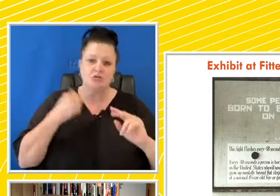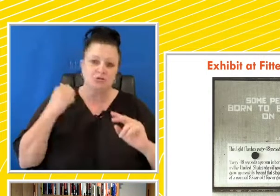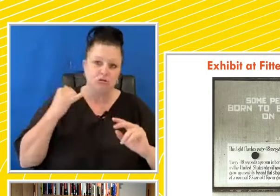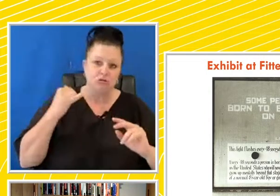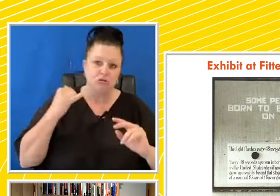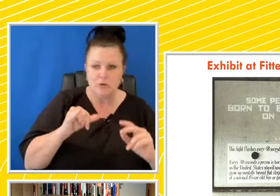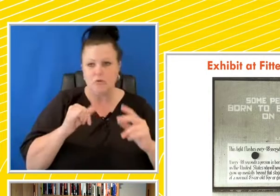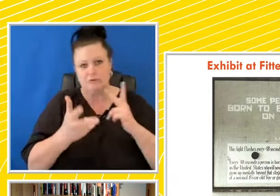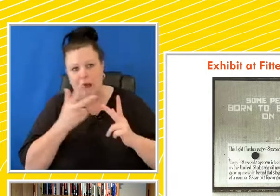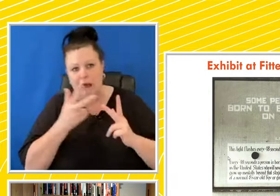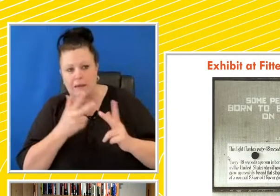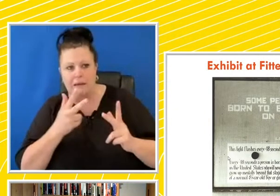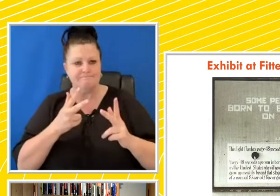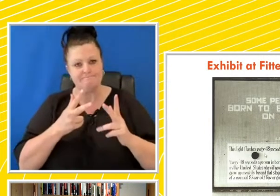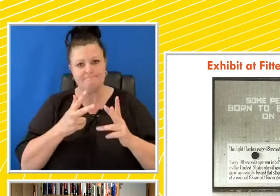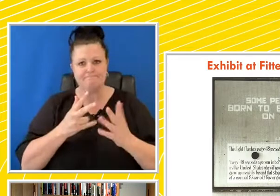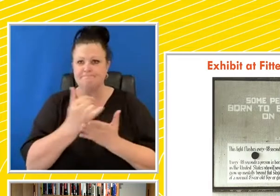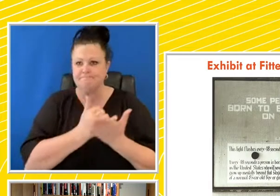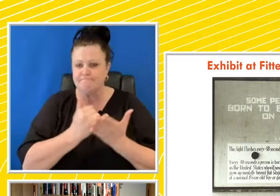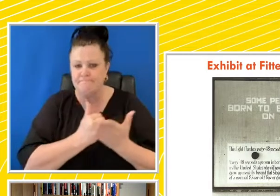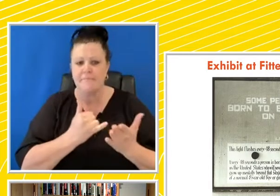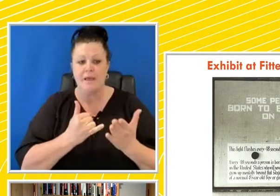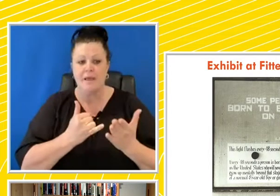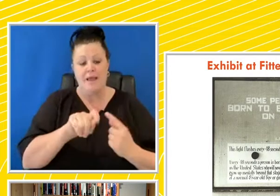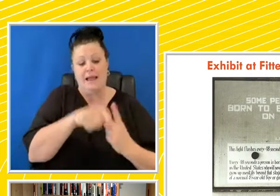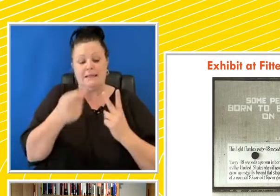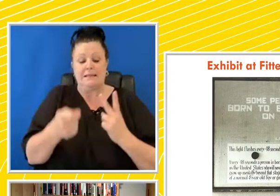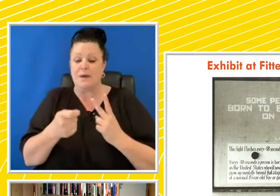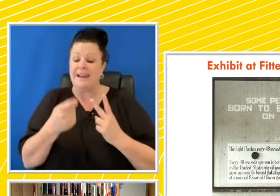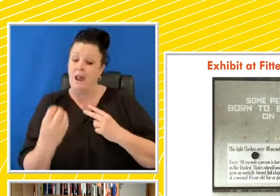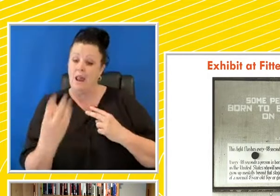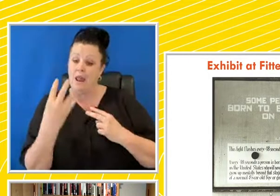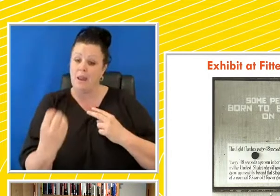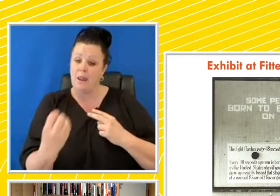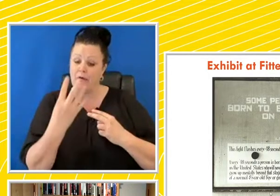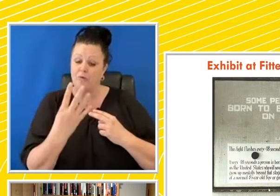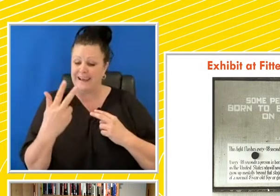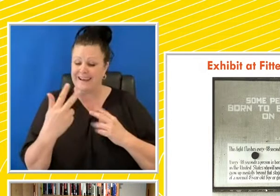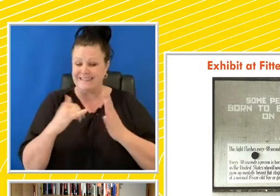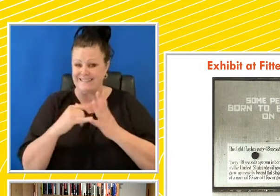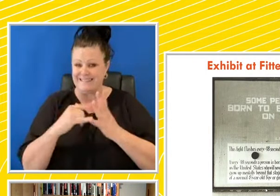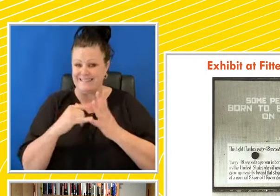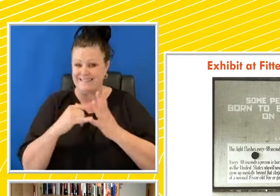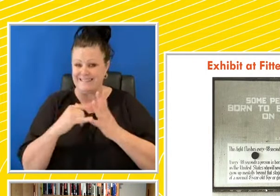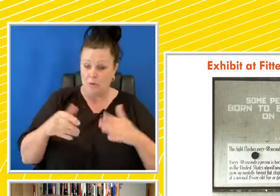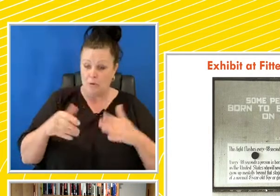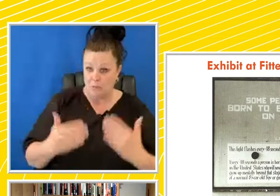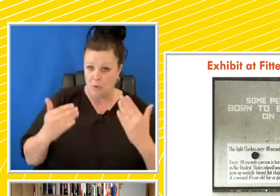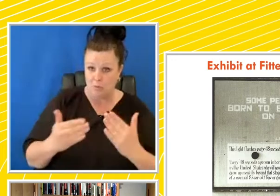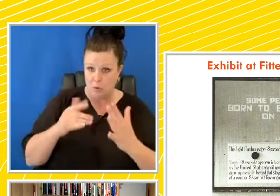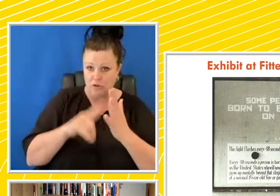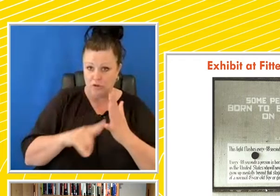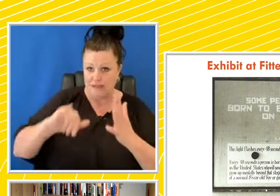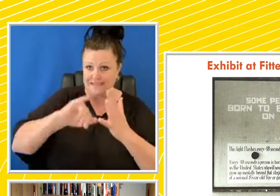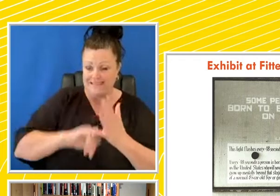defectives. This light flashes every 48 seconds. Every 48 seconds, a person is born in the United States who will never